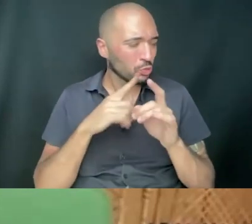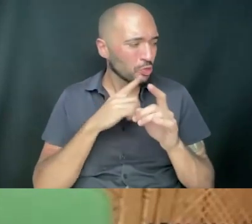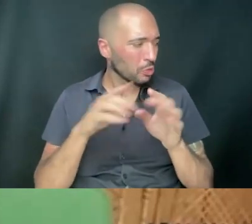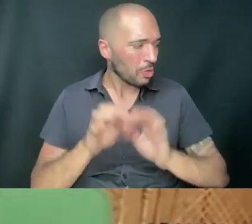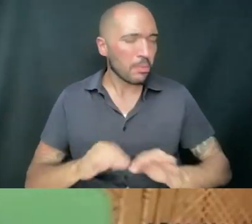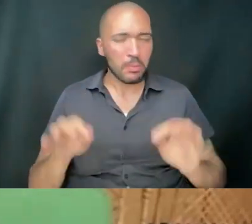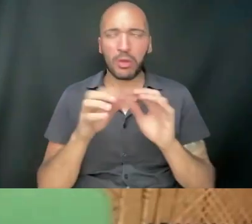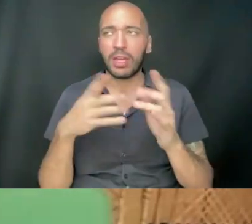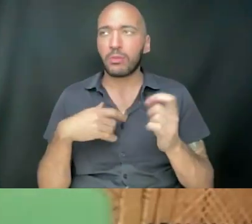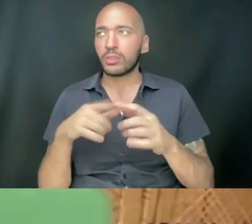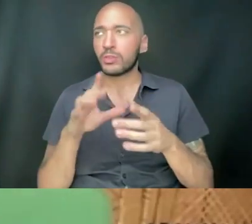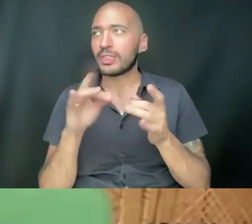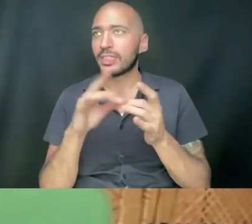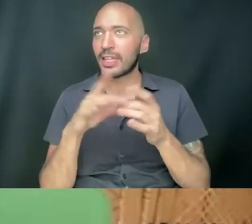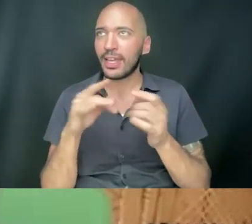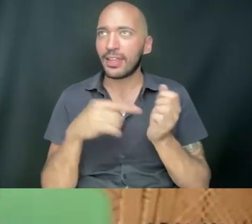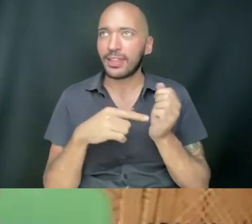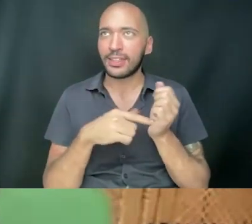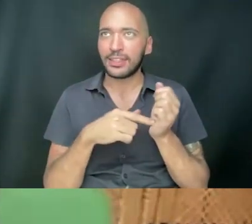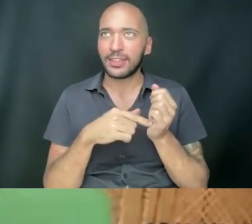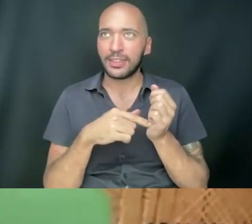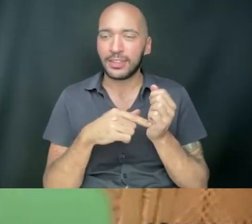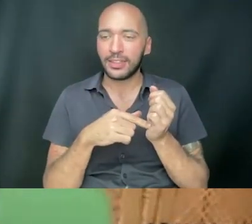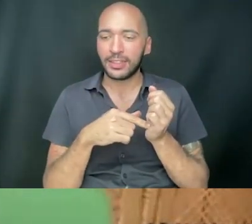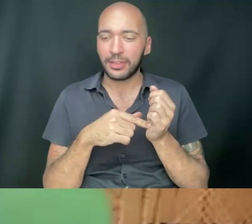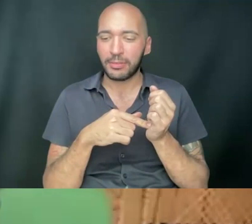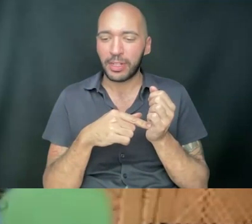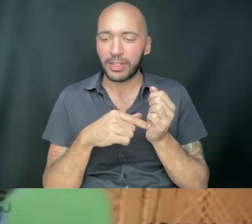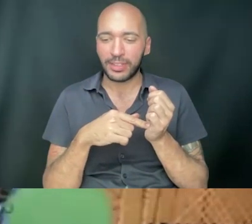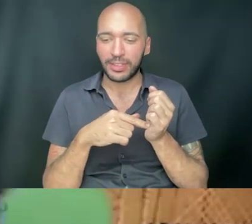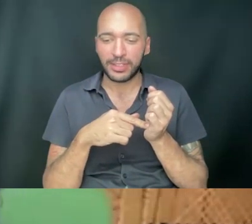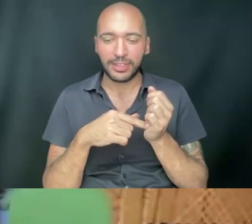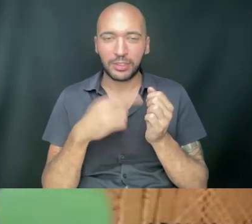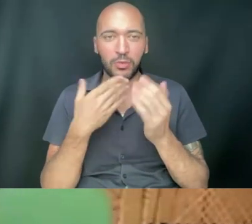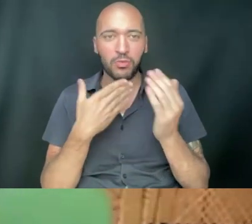And I want to say that, you know, you've been so grateful in, like,